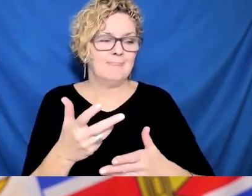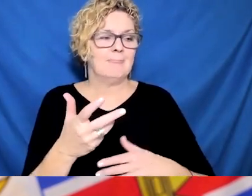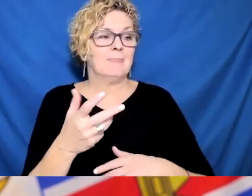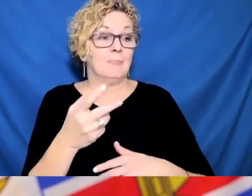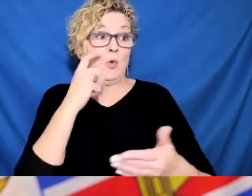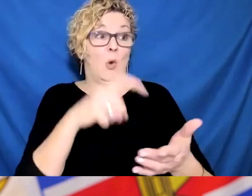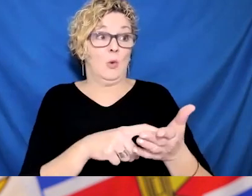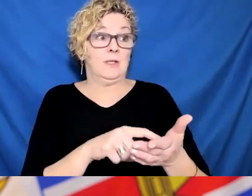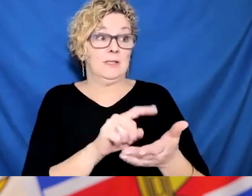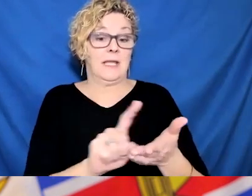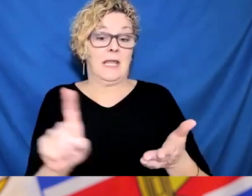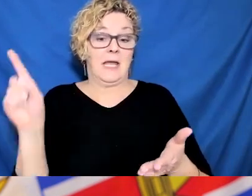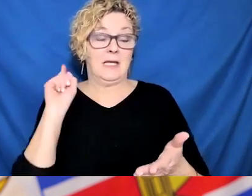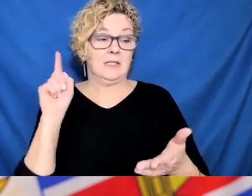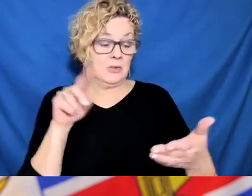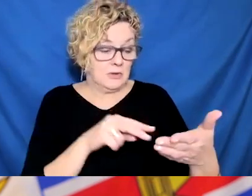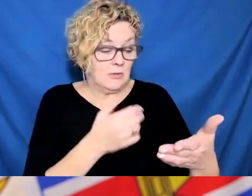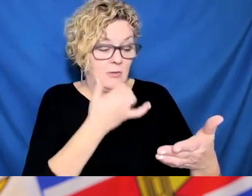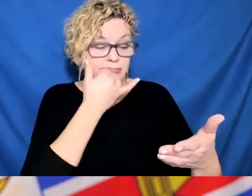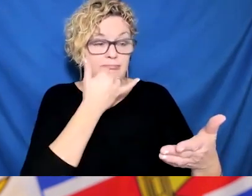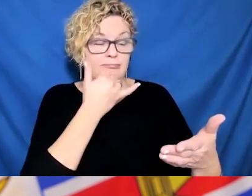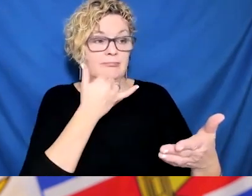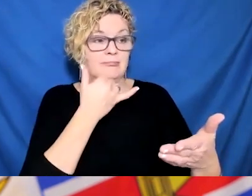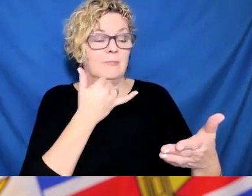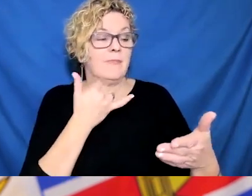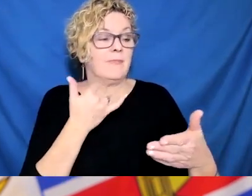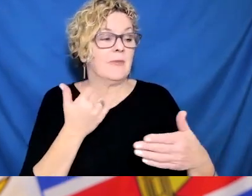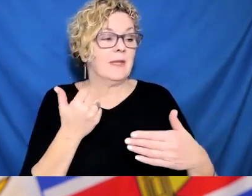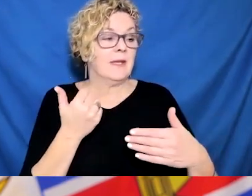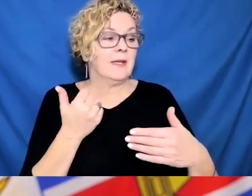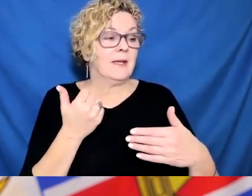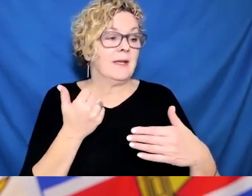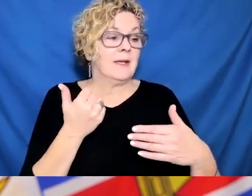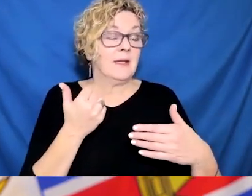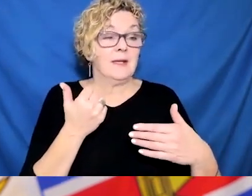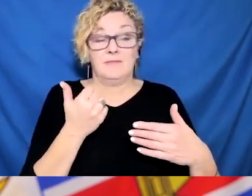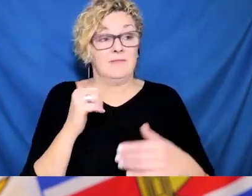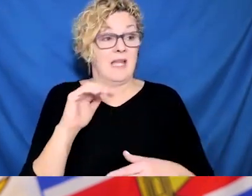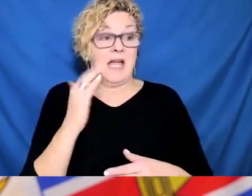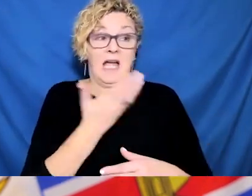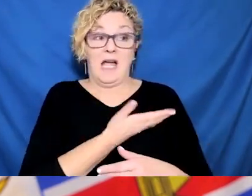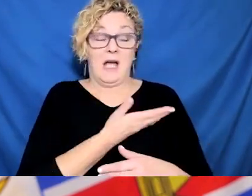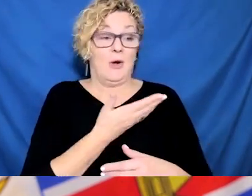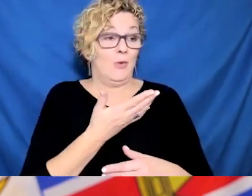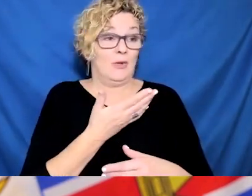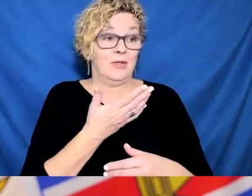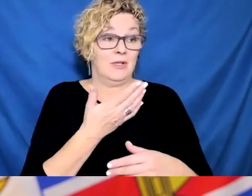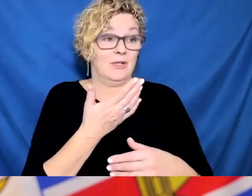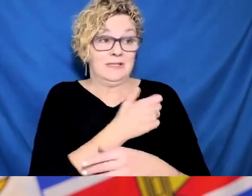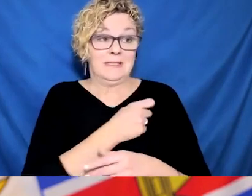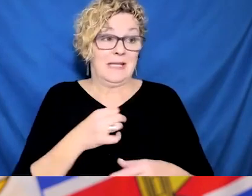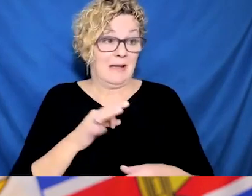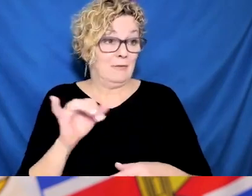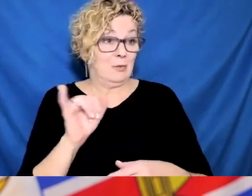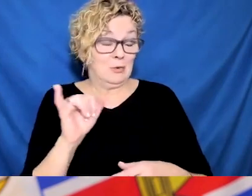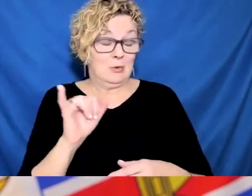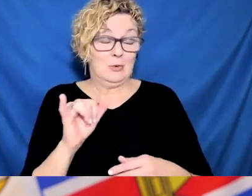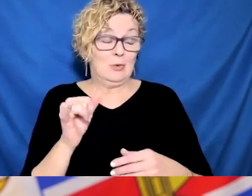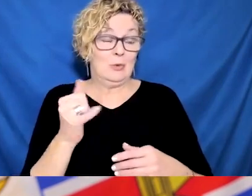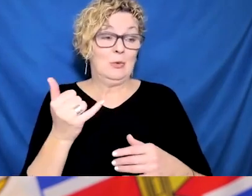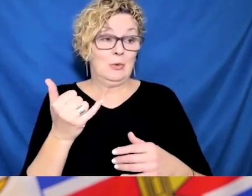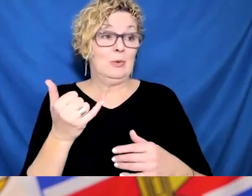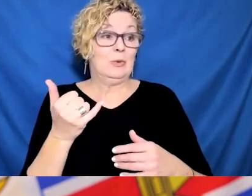some people who are at higher risk. And we all have a responsibility to try and minimize minimize our risk to them,